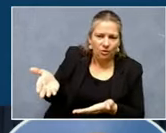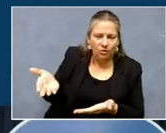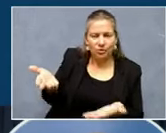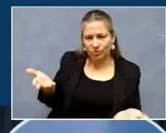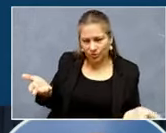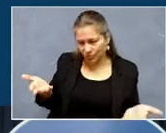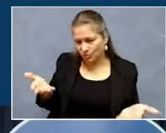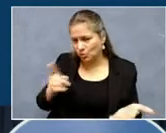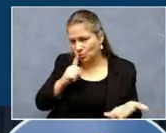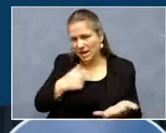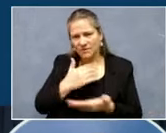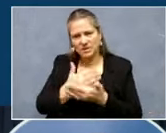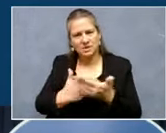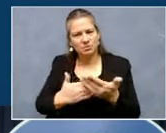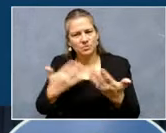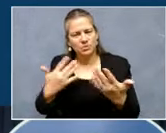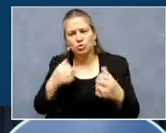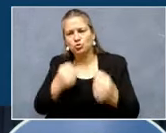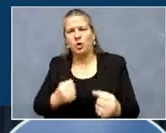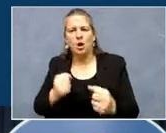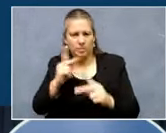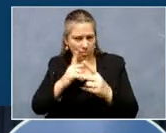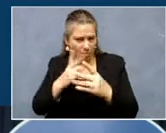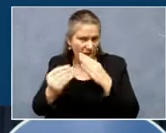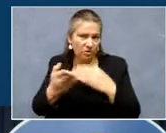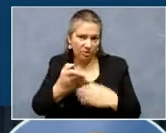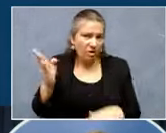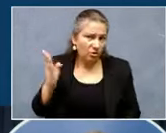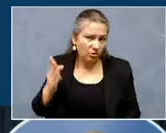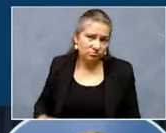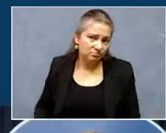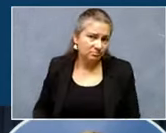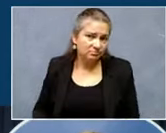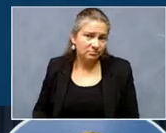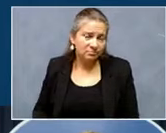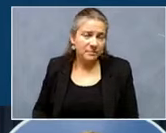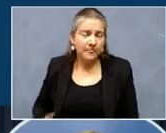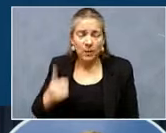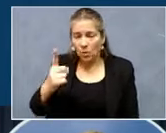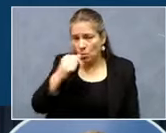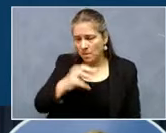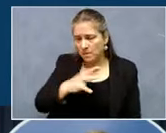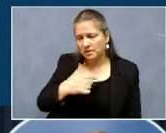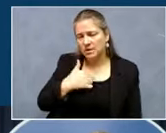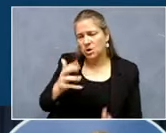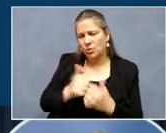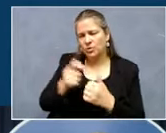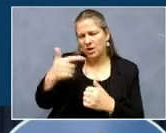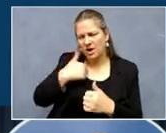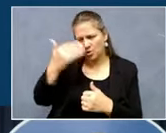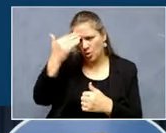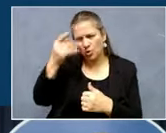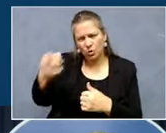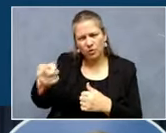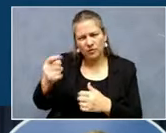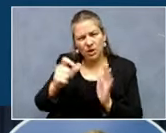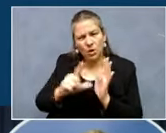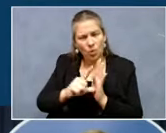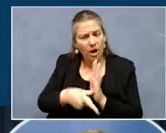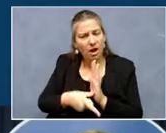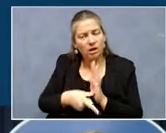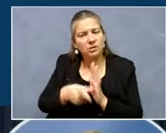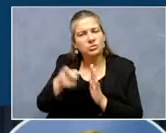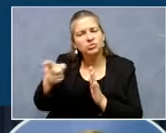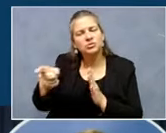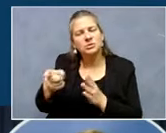strong people out there at SOAR. talked to, uh, a lady that, that I've known, uh, a little bit for a while who had lost, um,